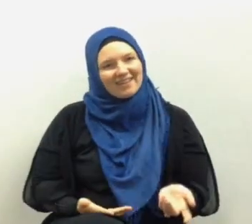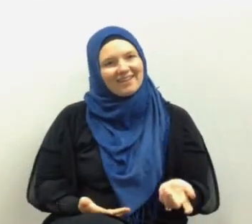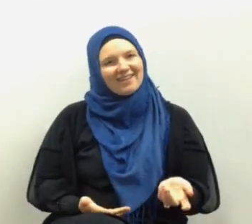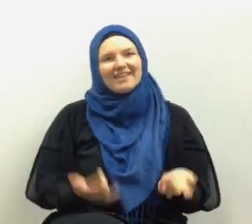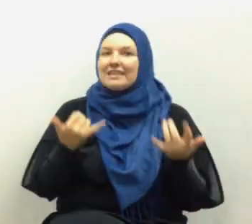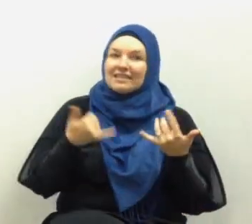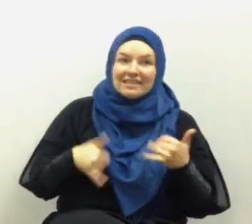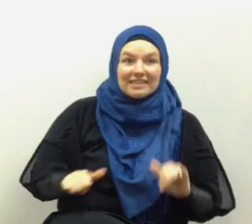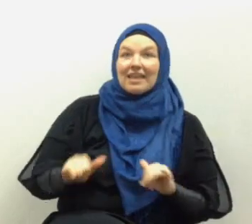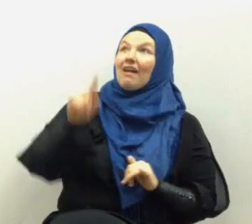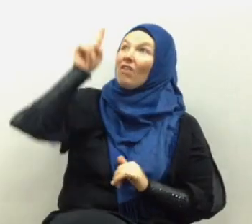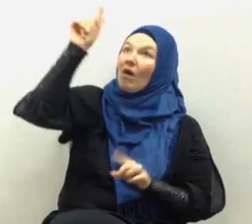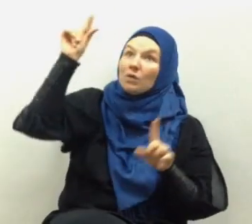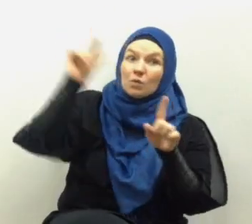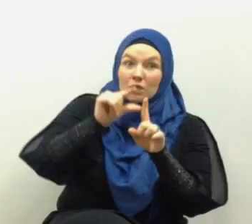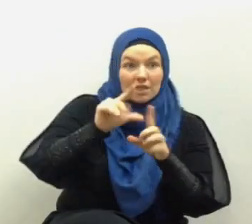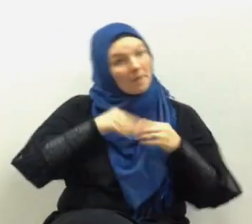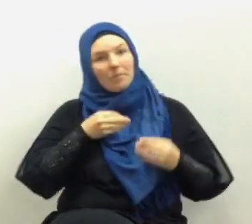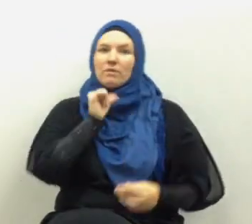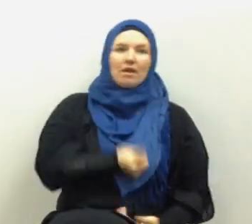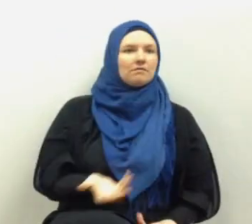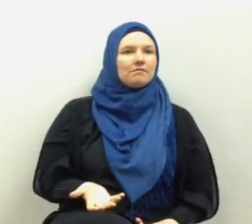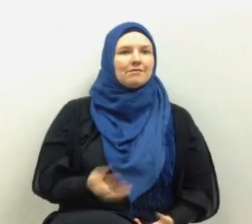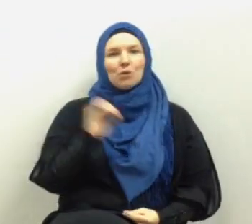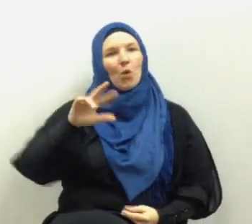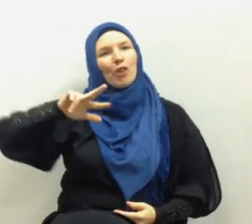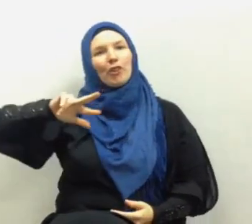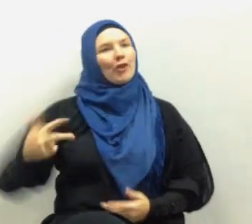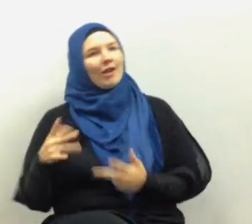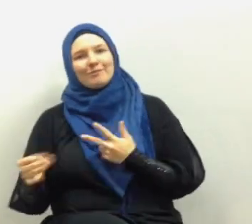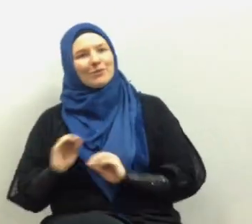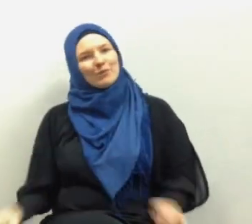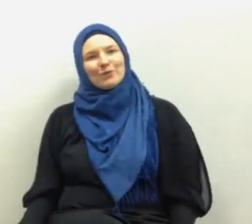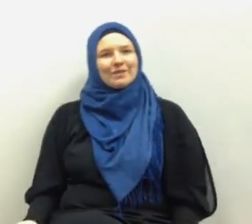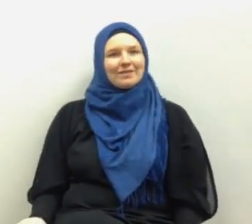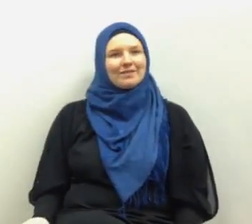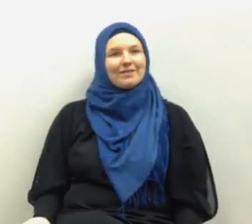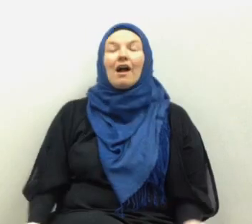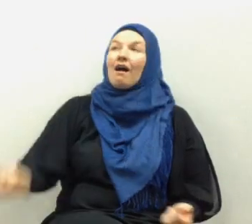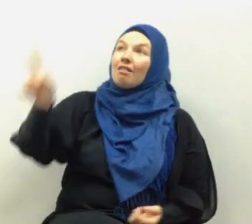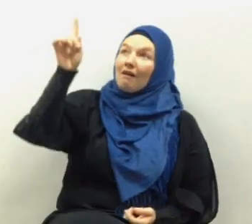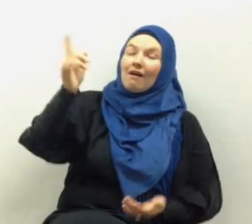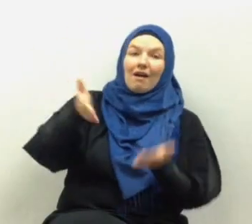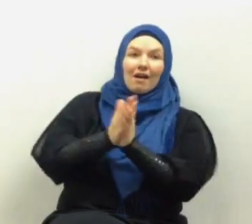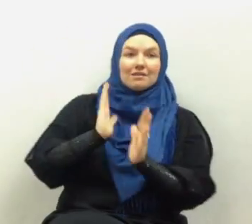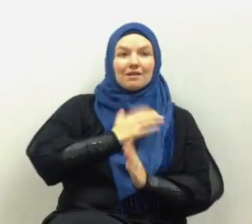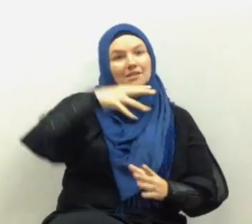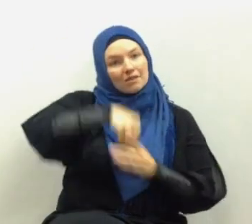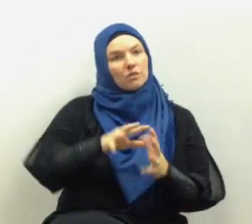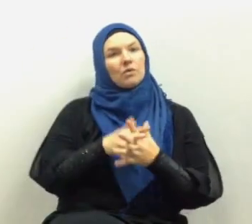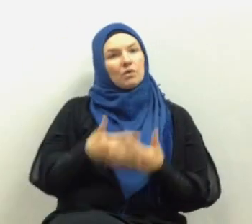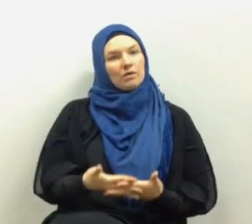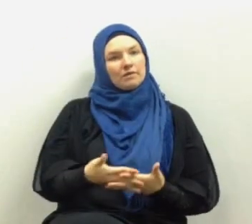word of Allah take it or leave it there is no third option Allah asks